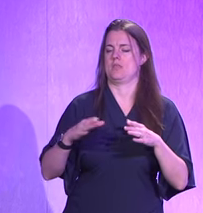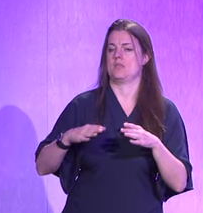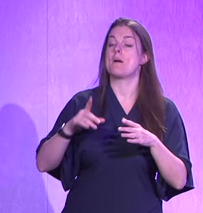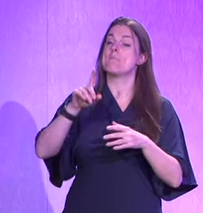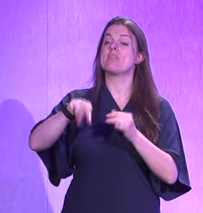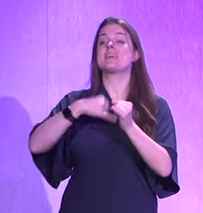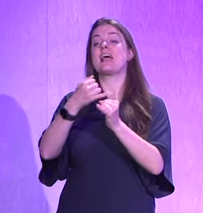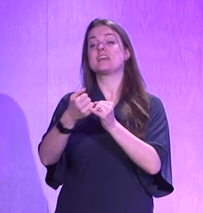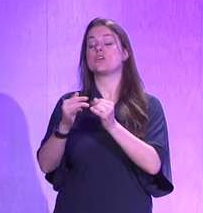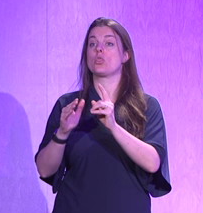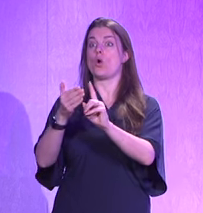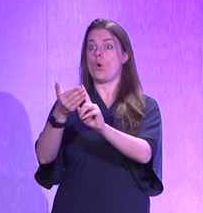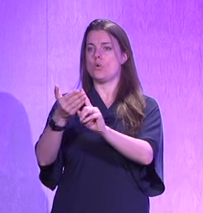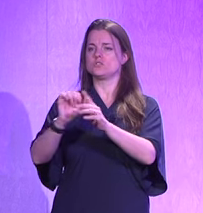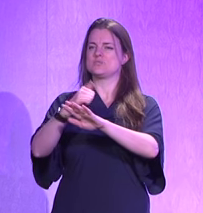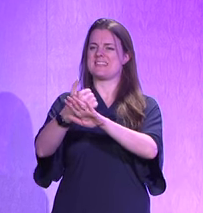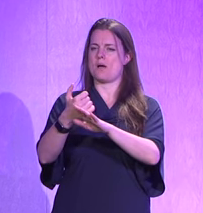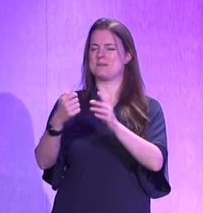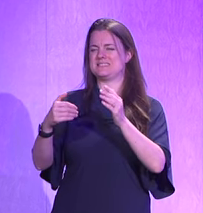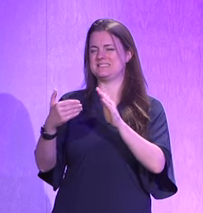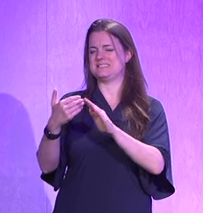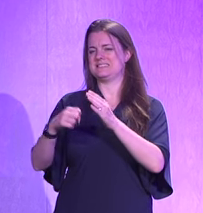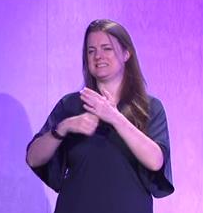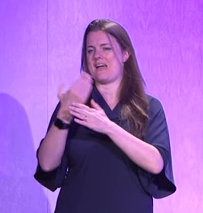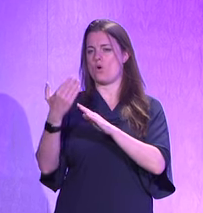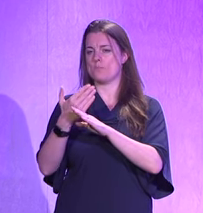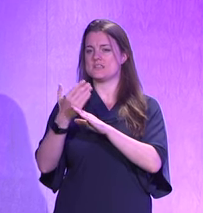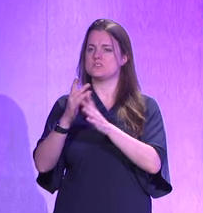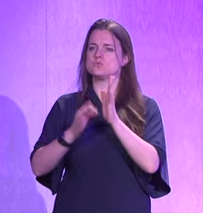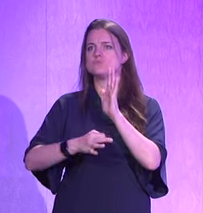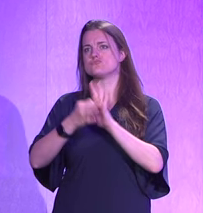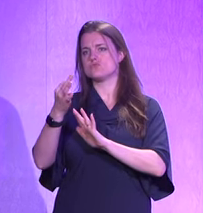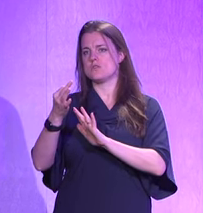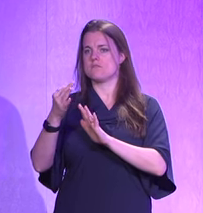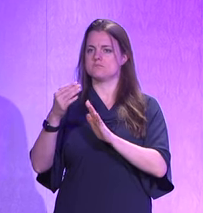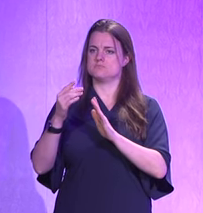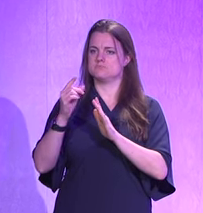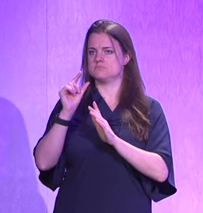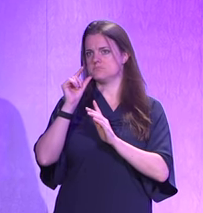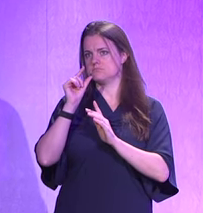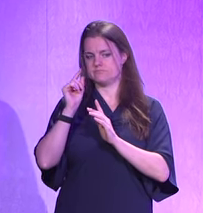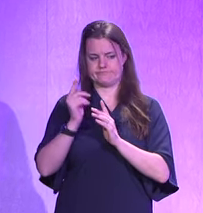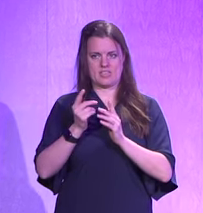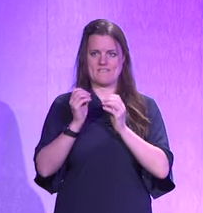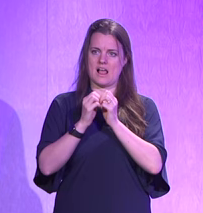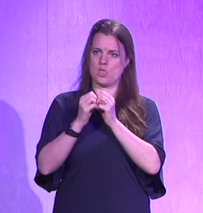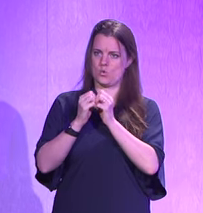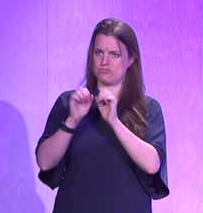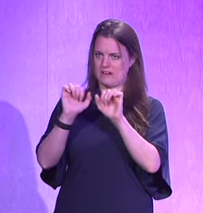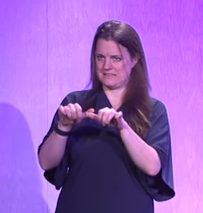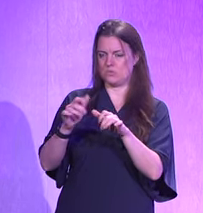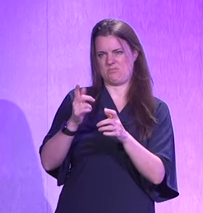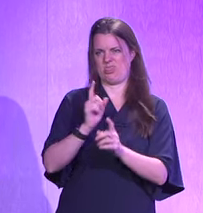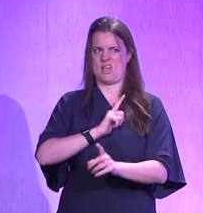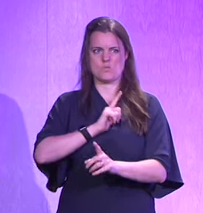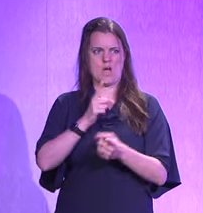And the goal at the end of implementing such a DevOps approach is to optimize value delivery, right? That's why we do this.